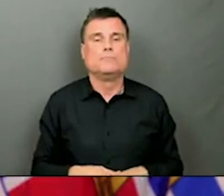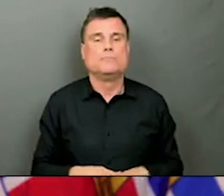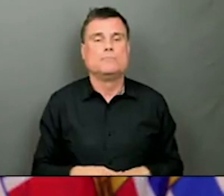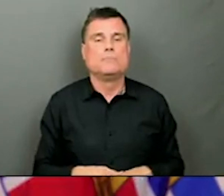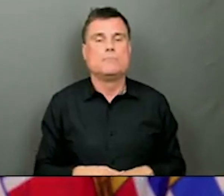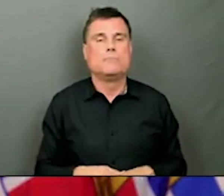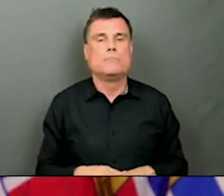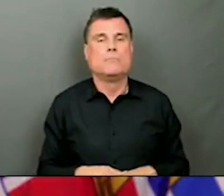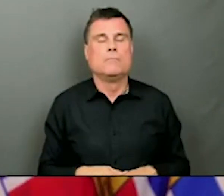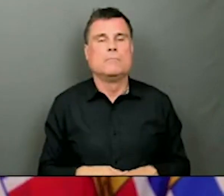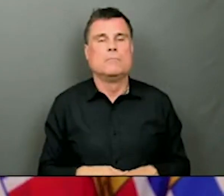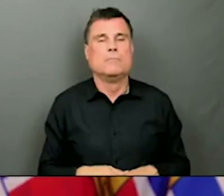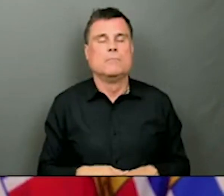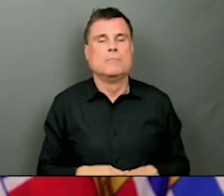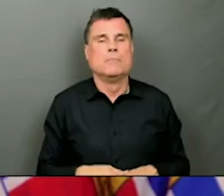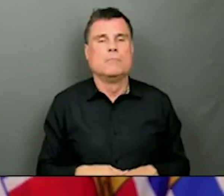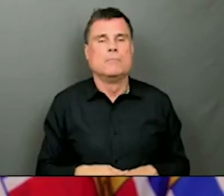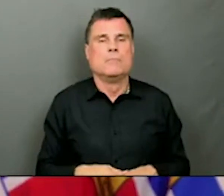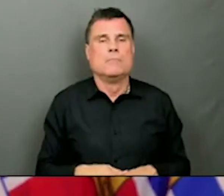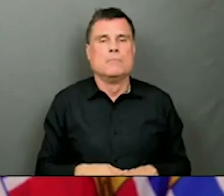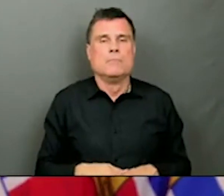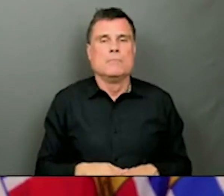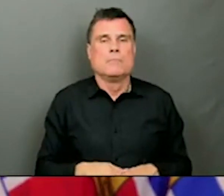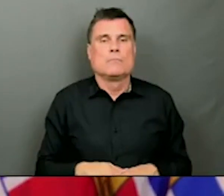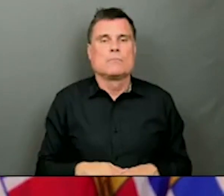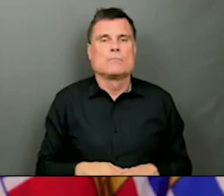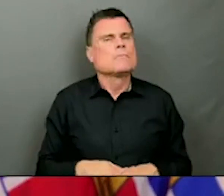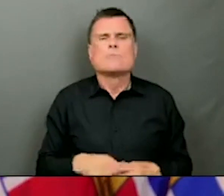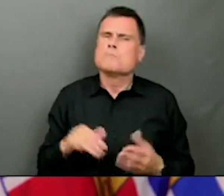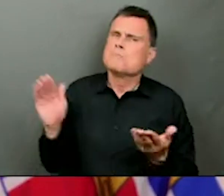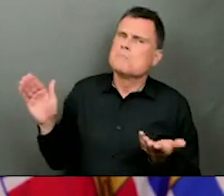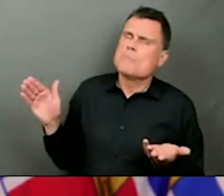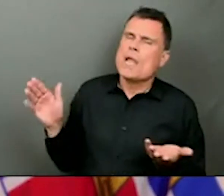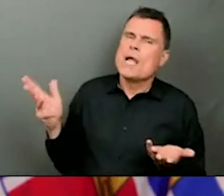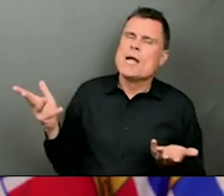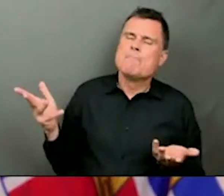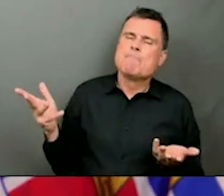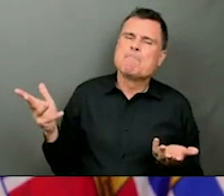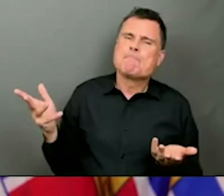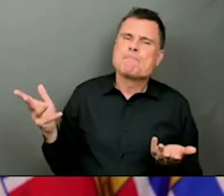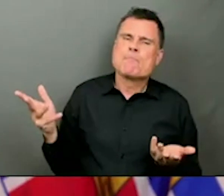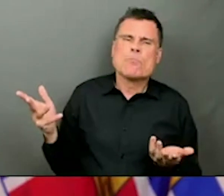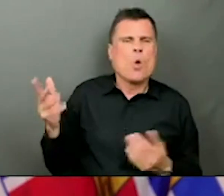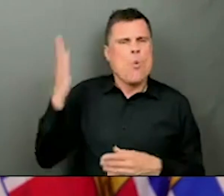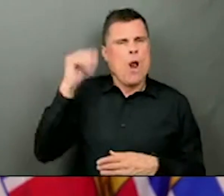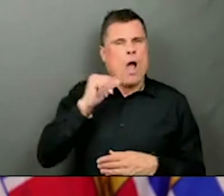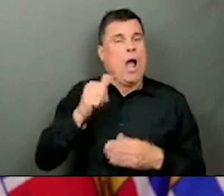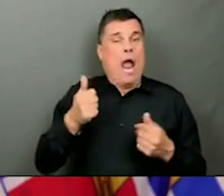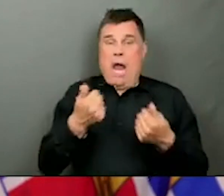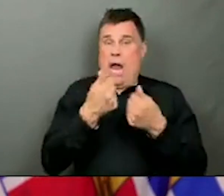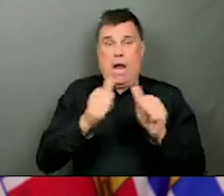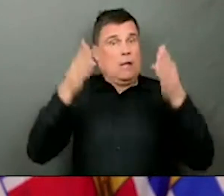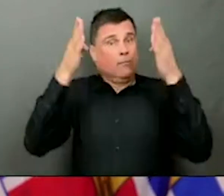ended up testing positive. At this point, why not just let anyone seeking a test get one? Yes,